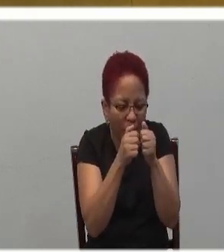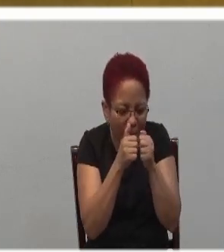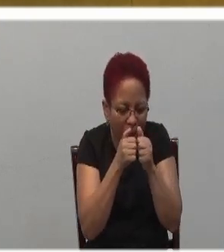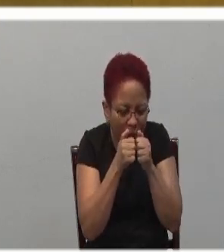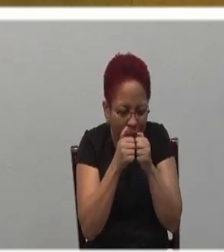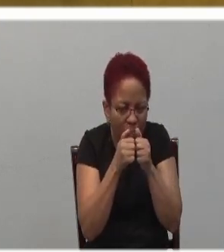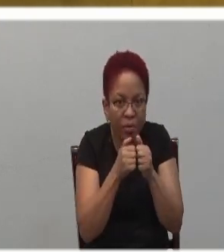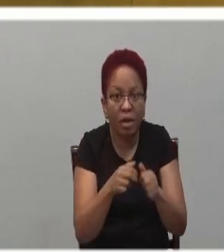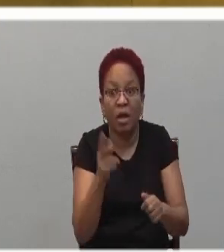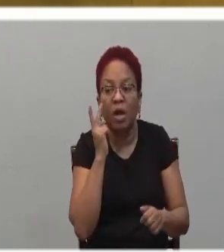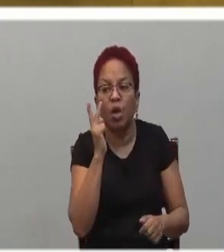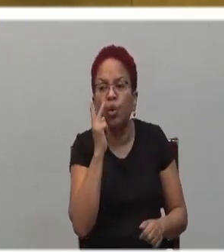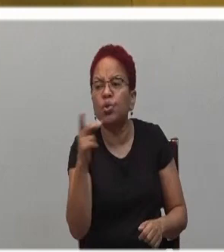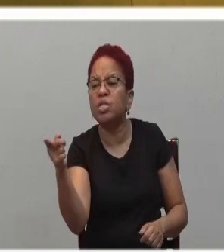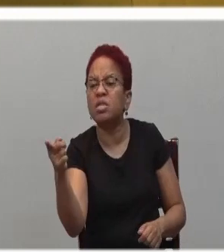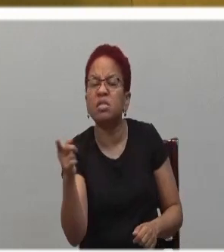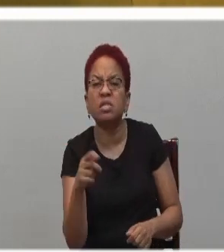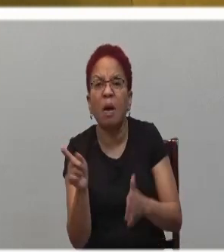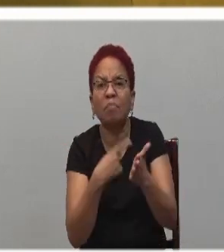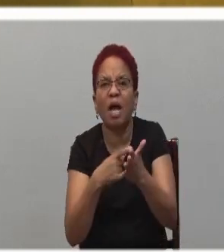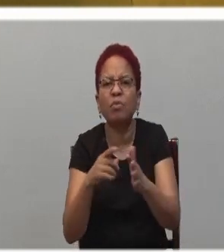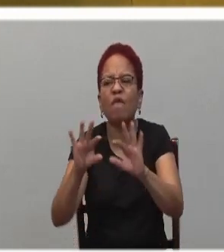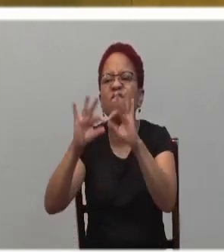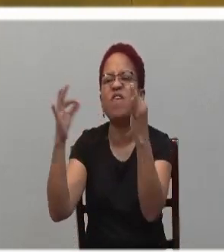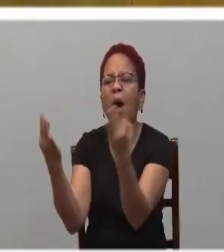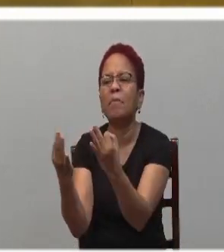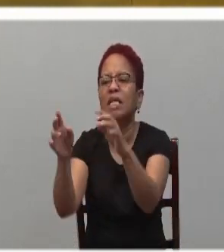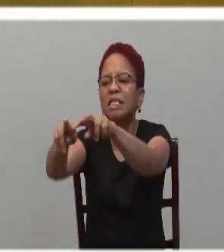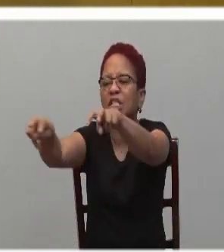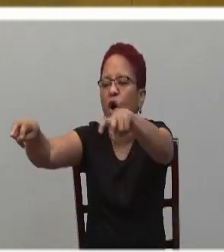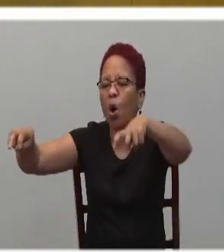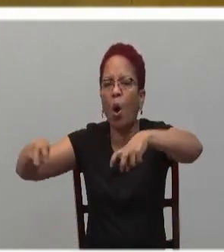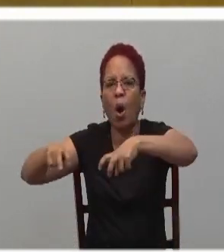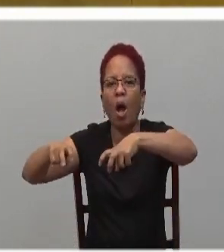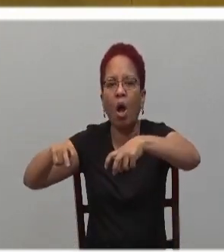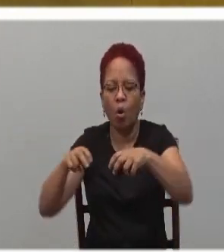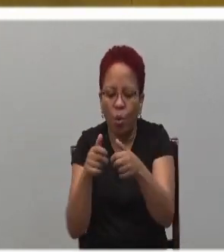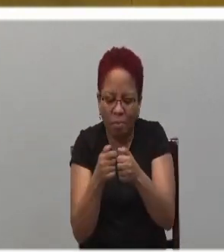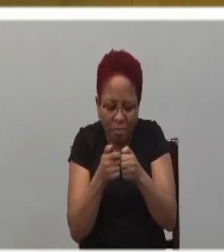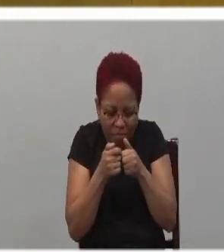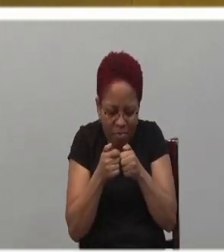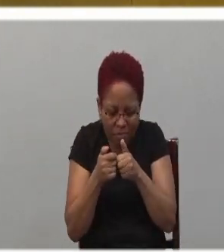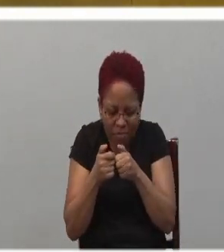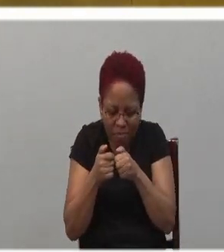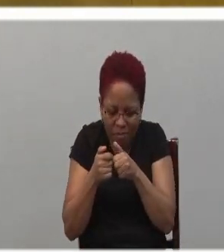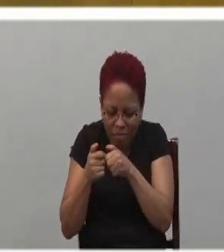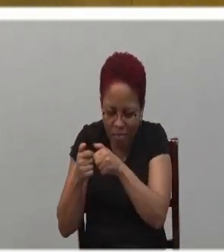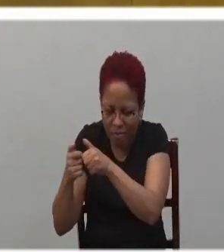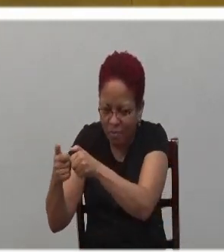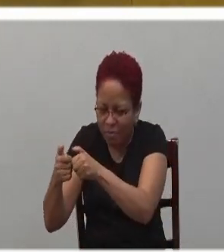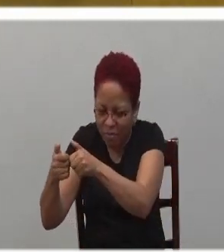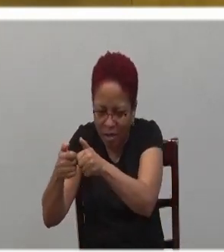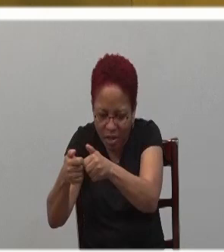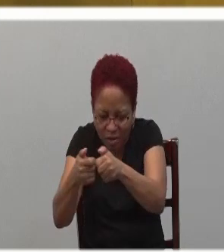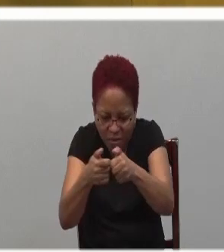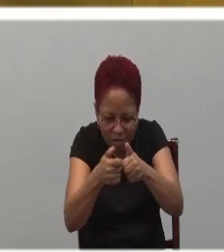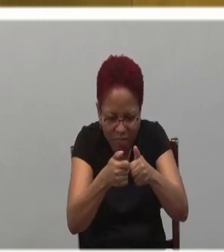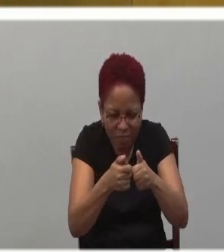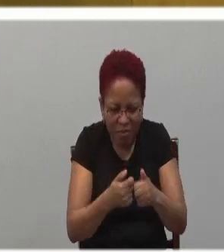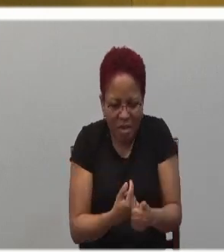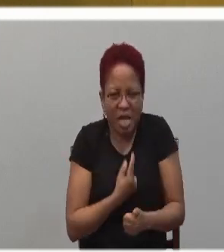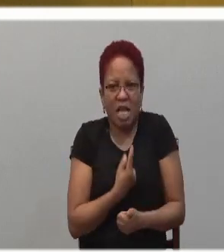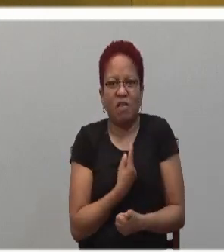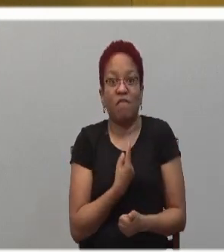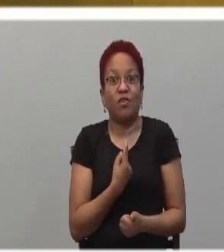and you see family members sitting around a table and everybody's on their gadgets. It's individualism